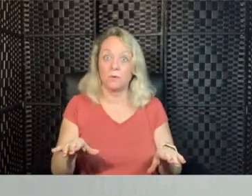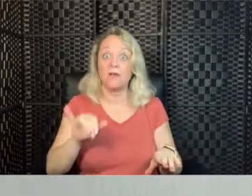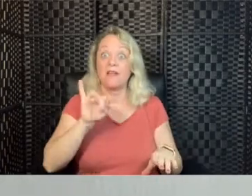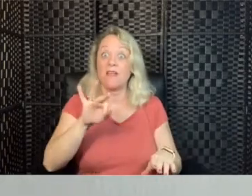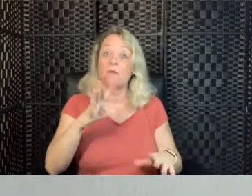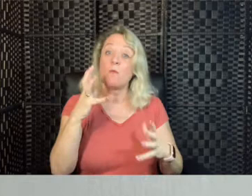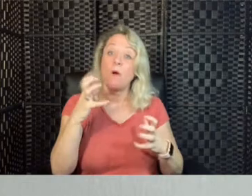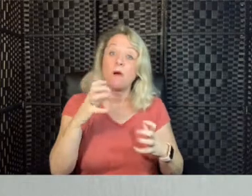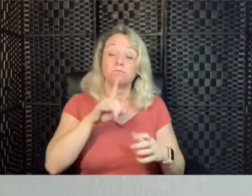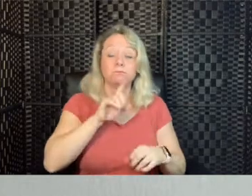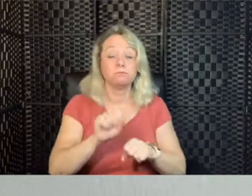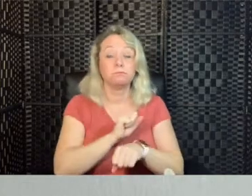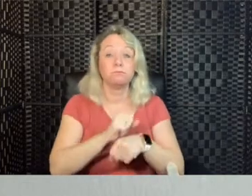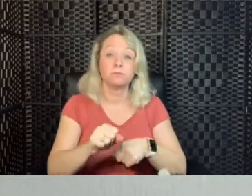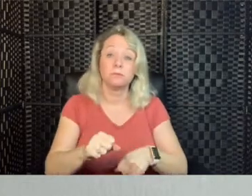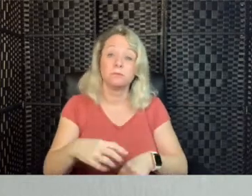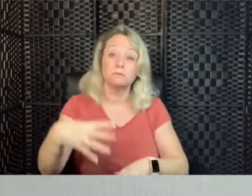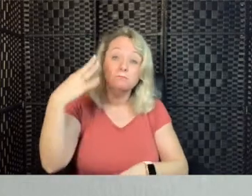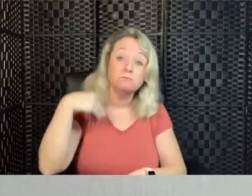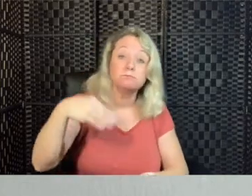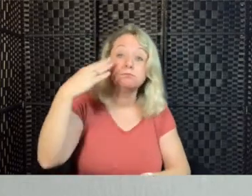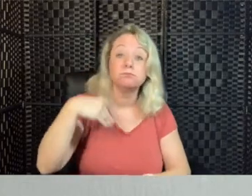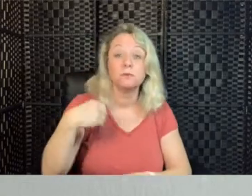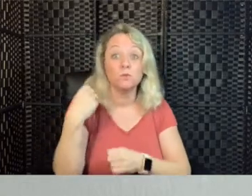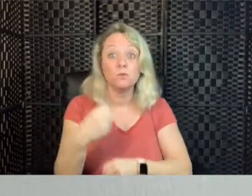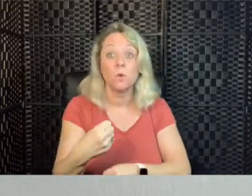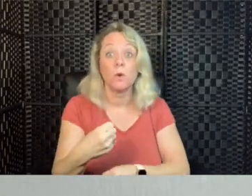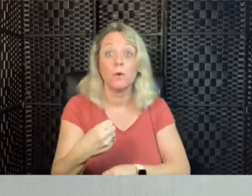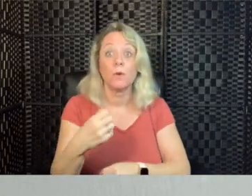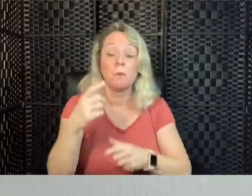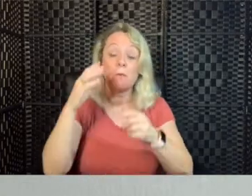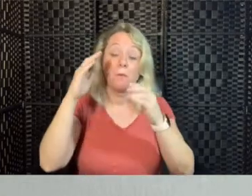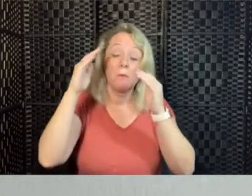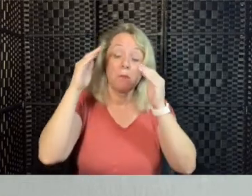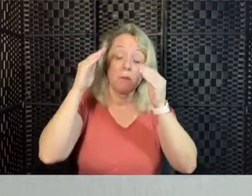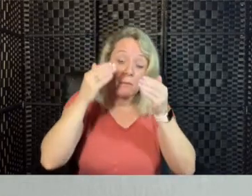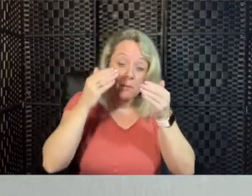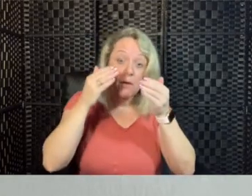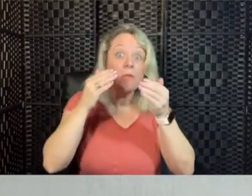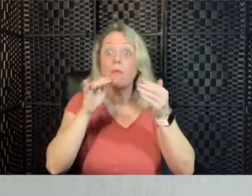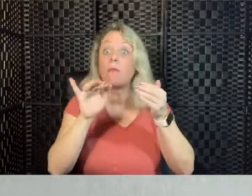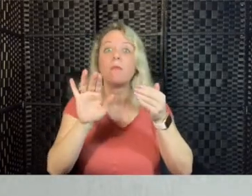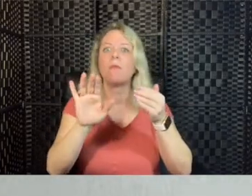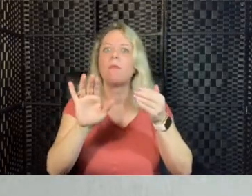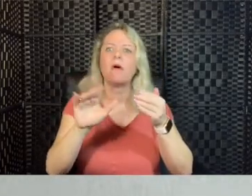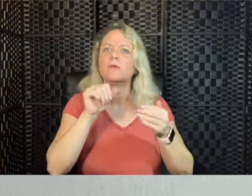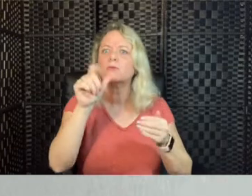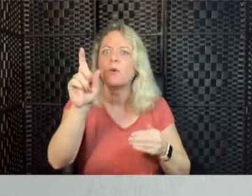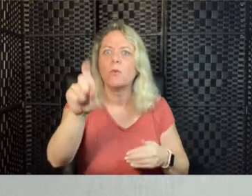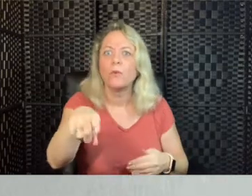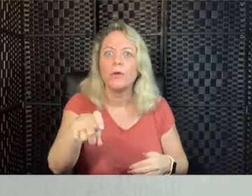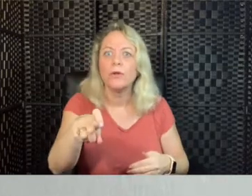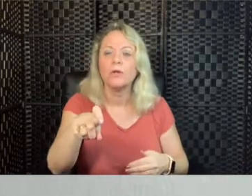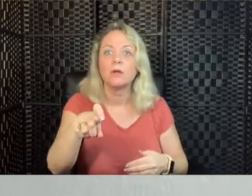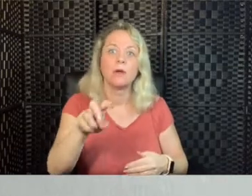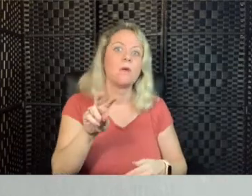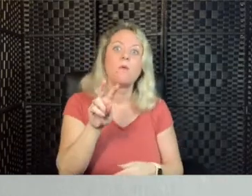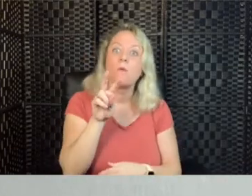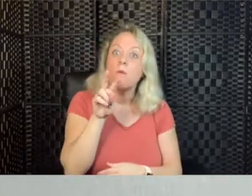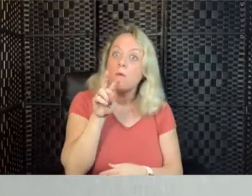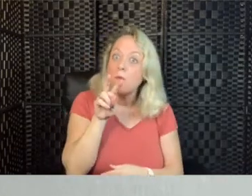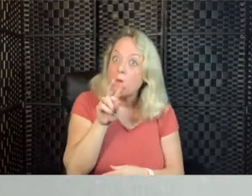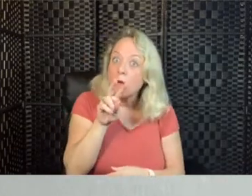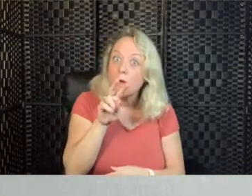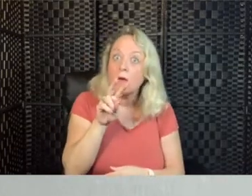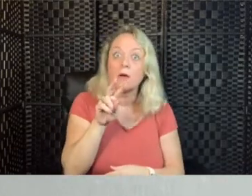close your eyes for the deepest experience. However, simply softening your gaze